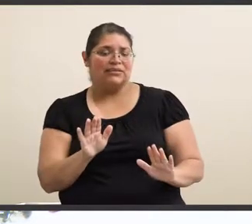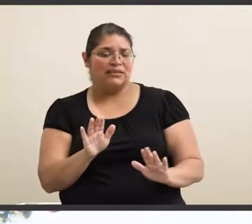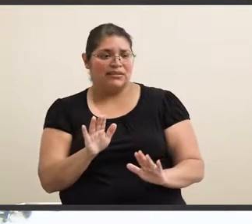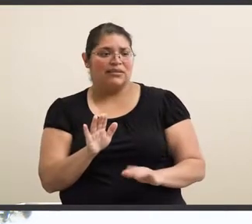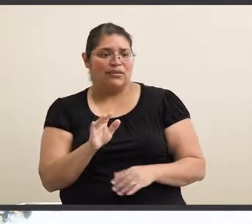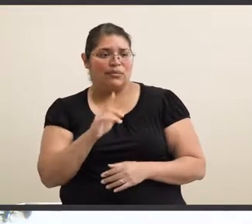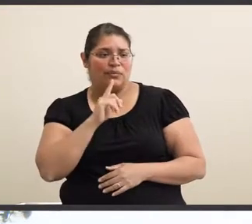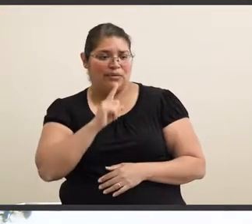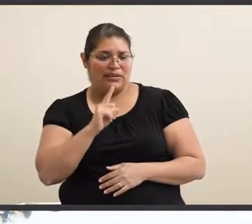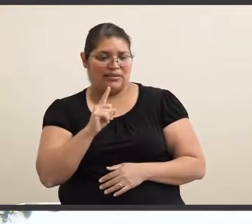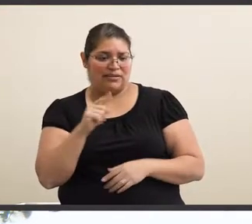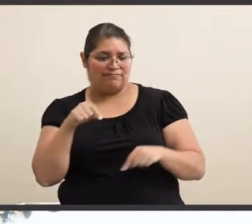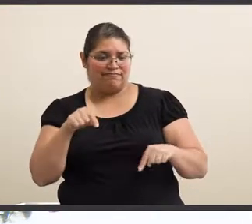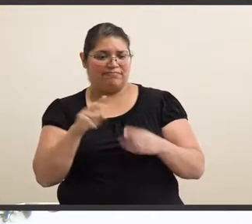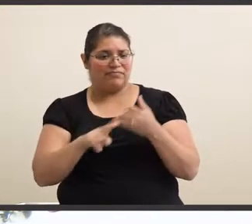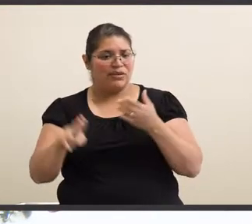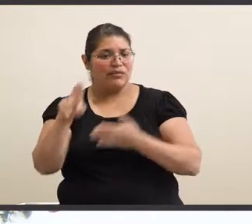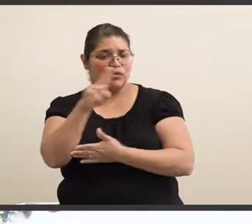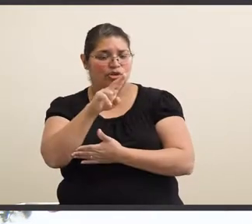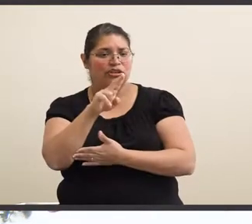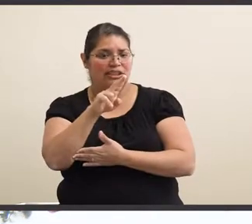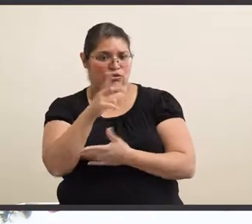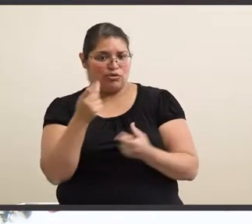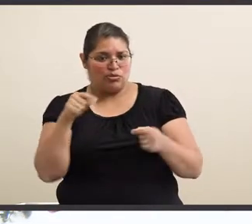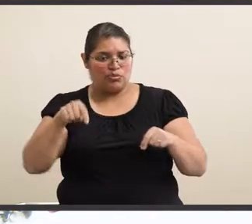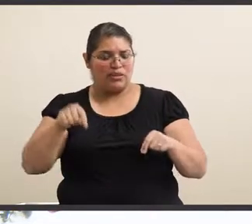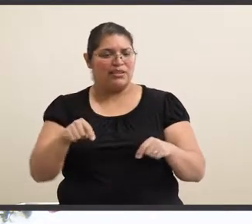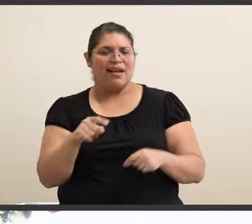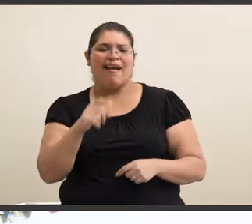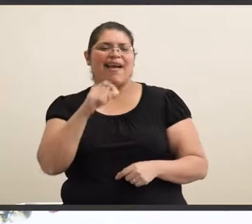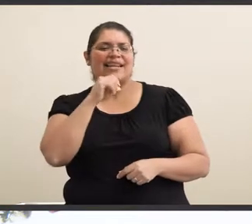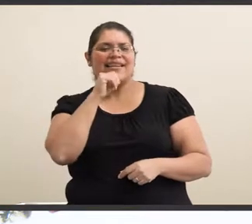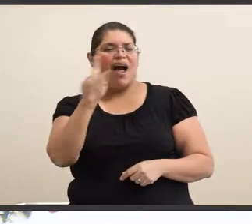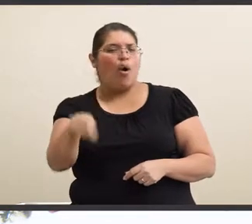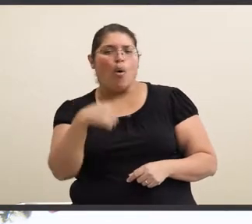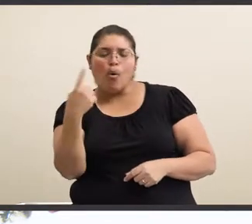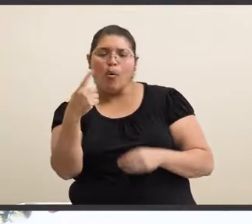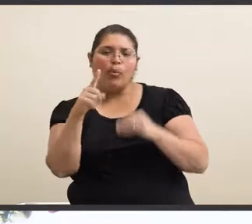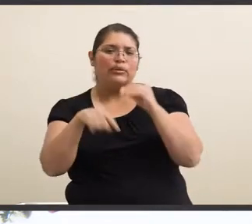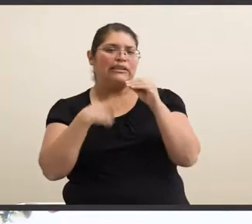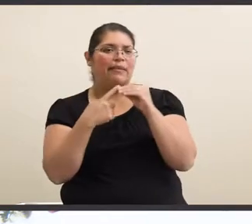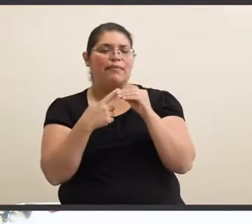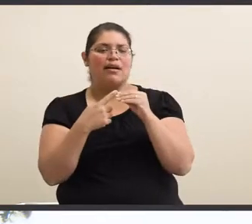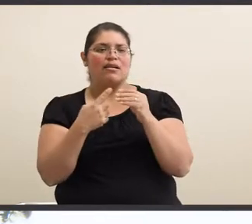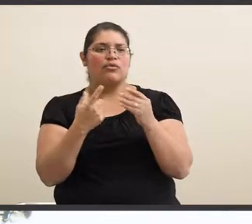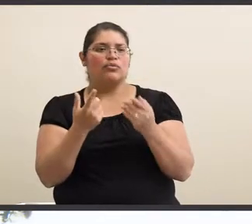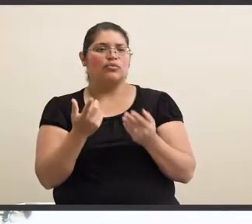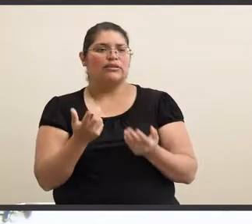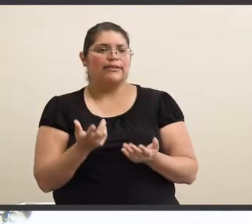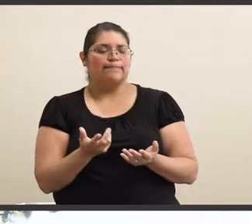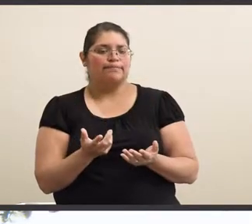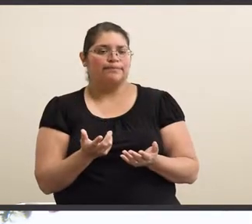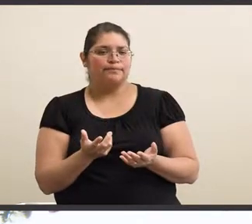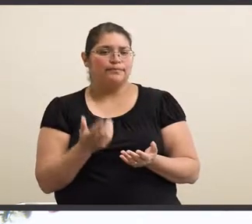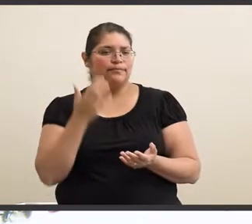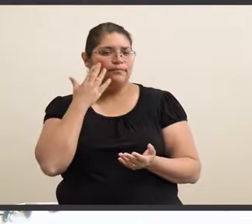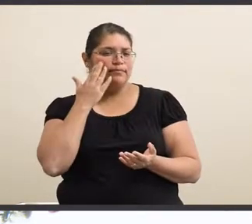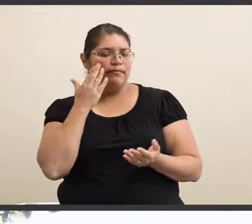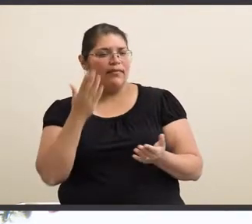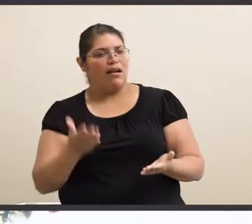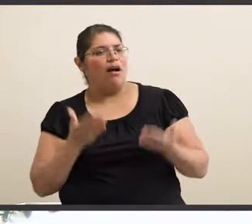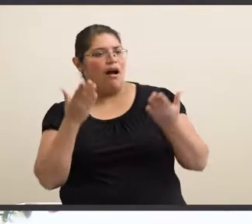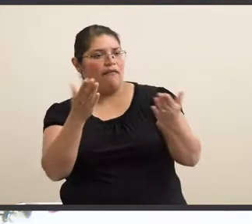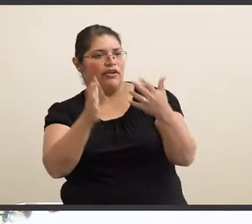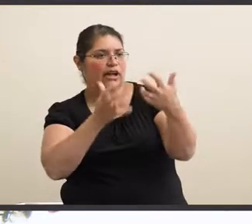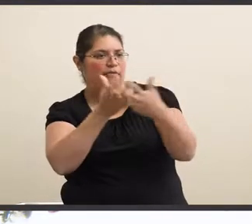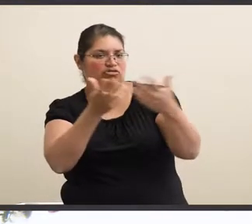universities do this. And it's not only about, you know, offering the